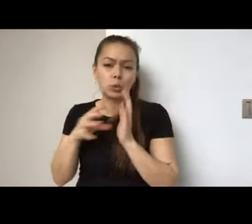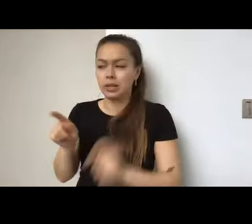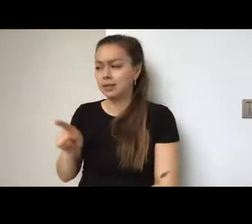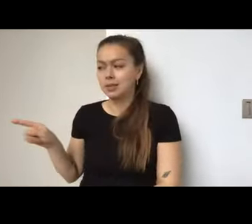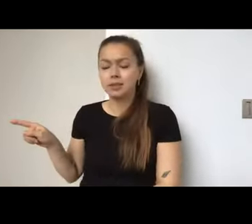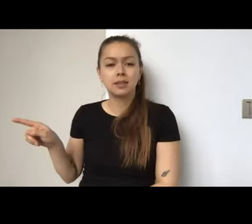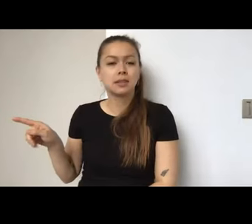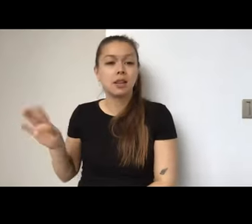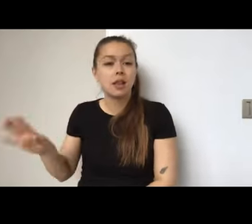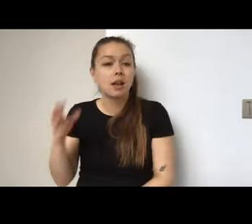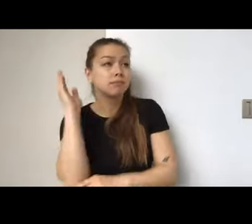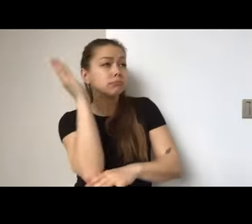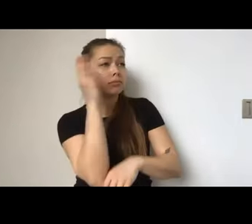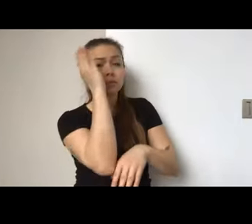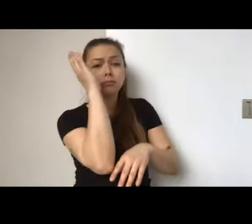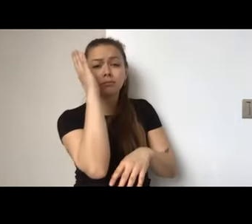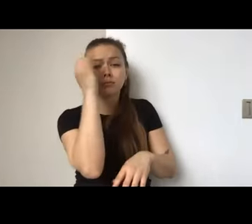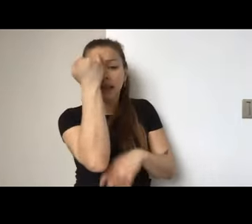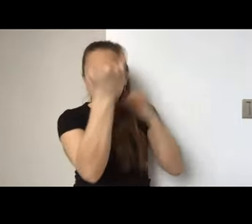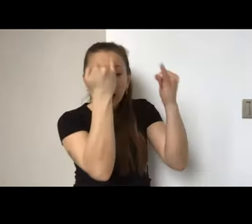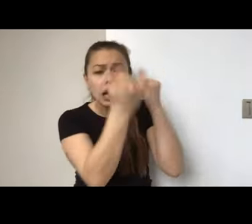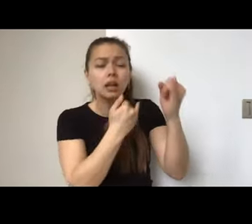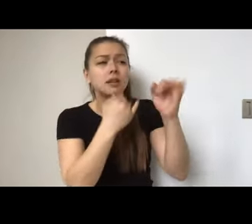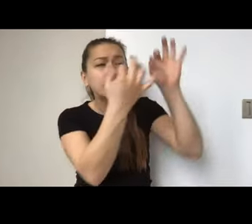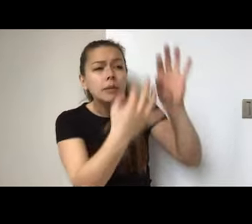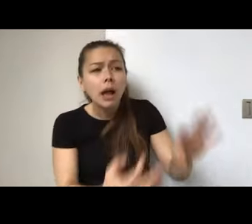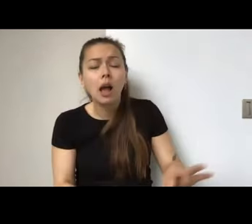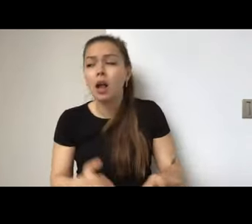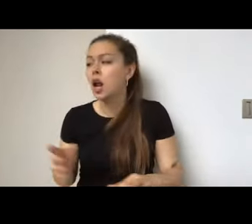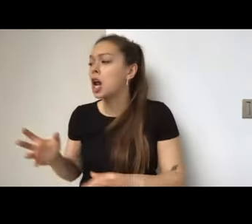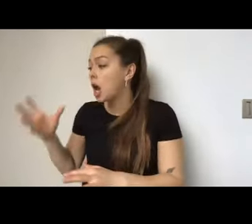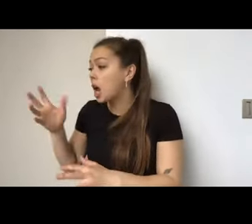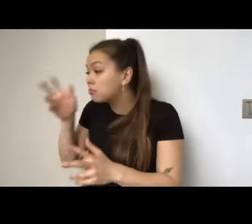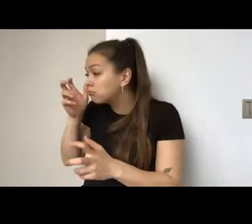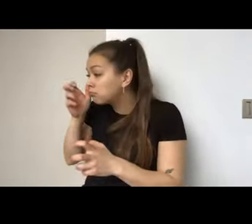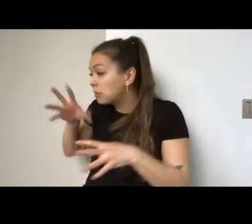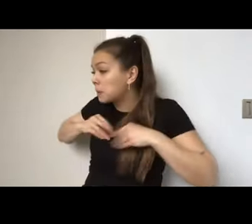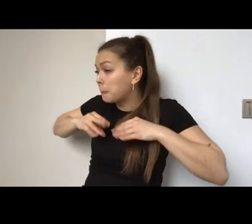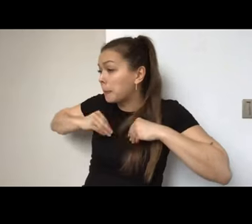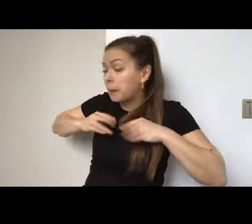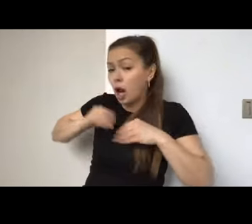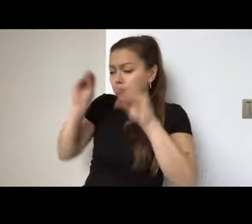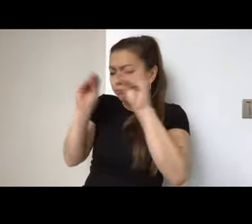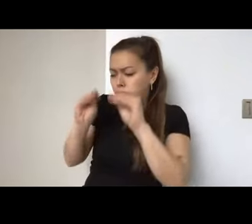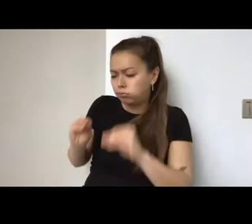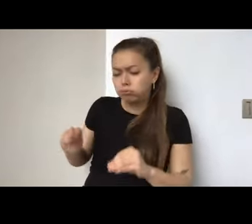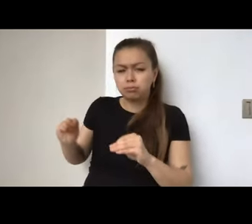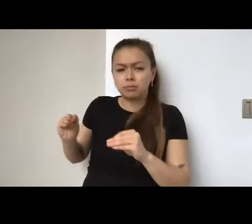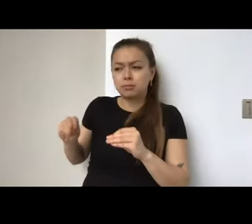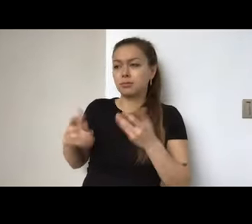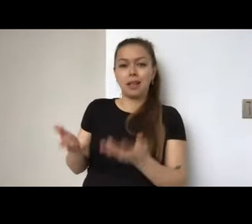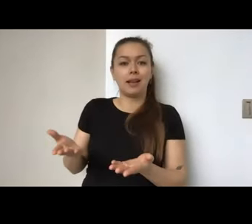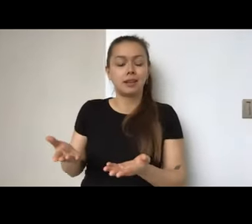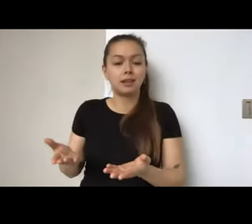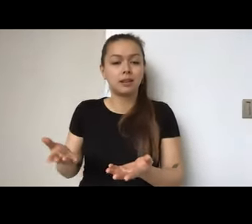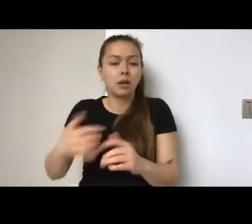their ideas. Um, so yeah, I mean, in, in, terms of an overall scope, I hope that kind of present, uh, presented somewhat of an idea of, uh, you